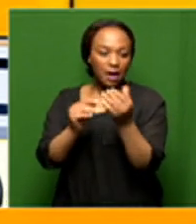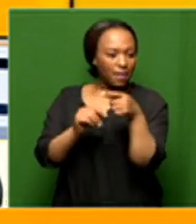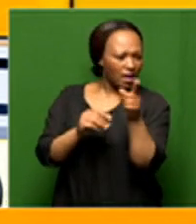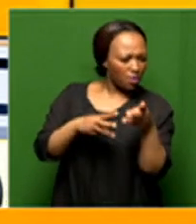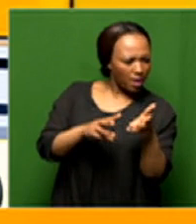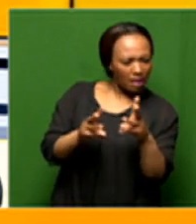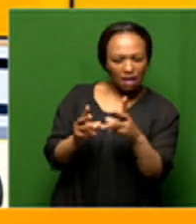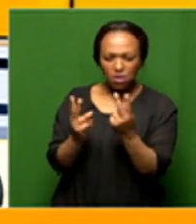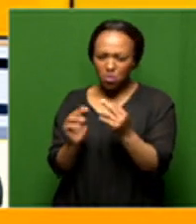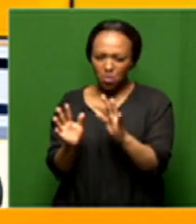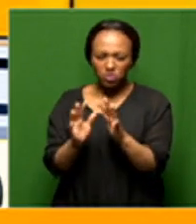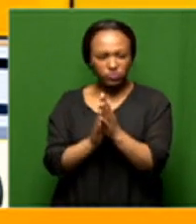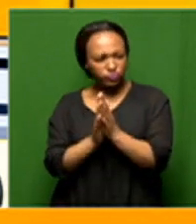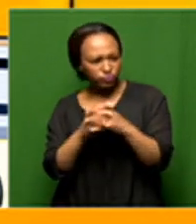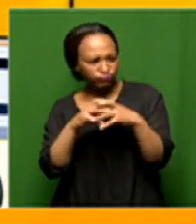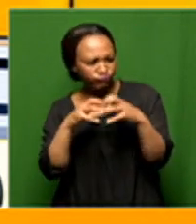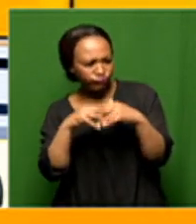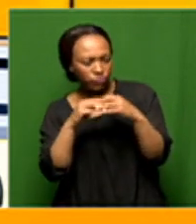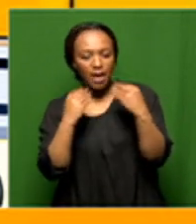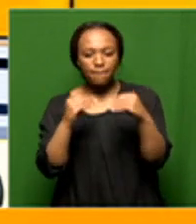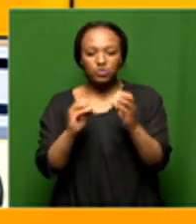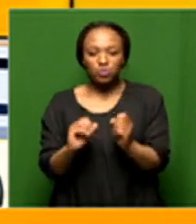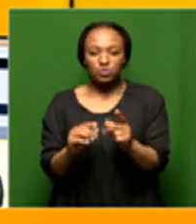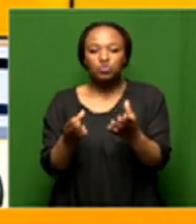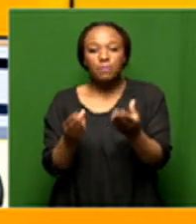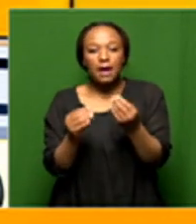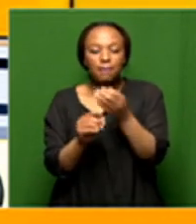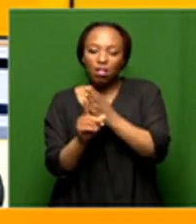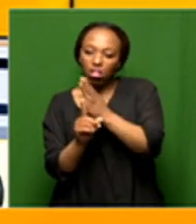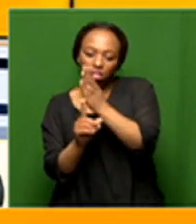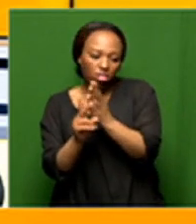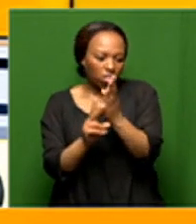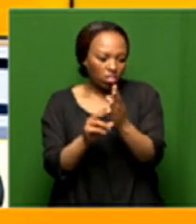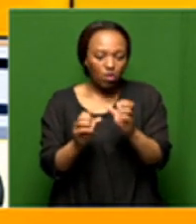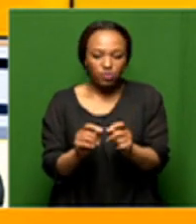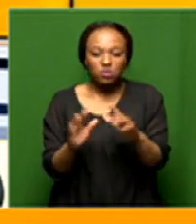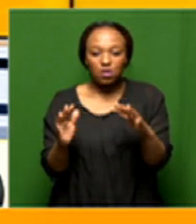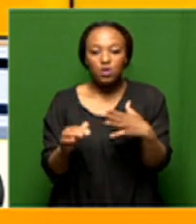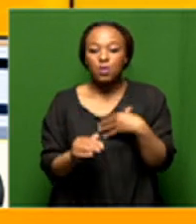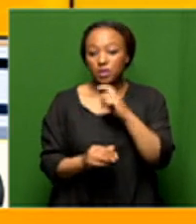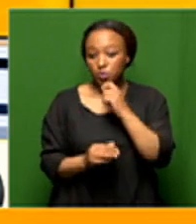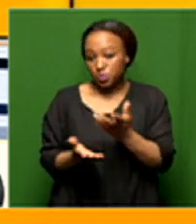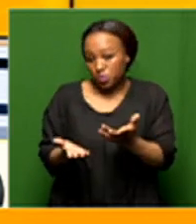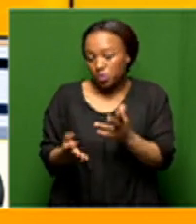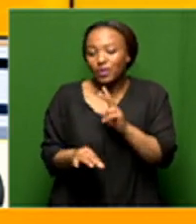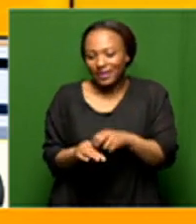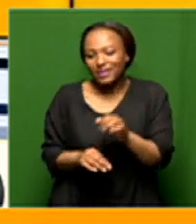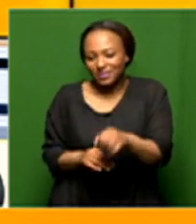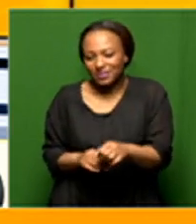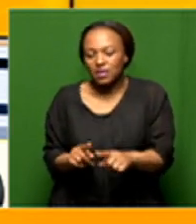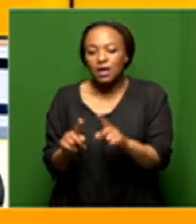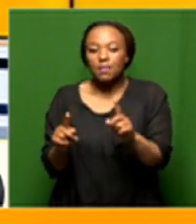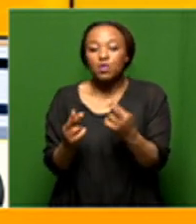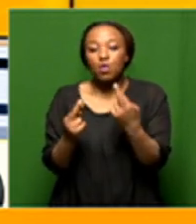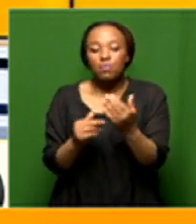and new ways of creating business opportunities finding new avenues and that's the reality and this is what we do need but we'll